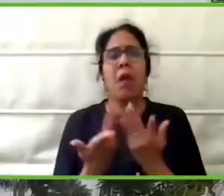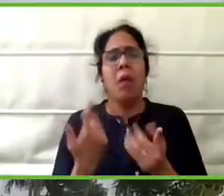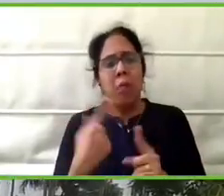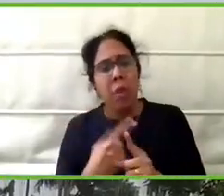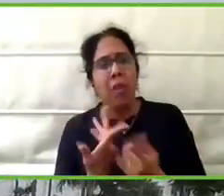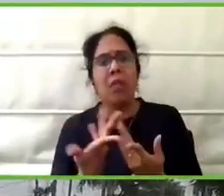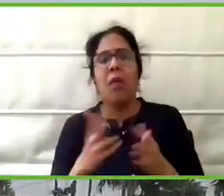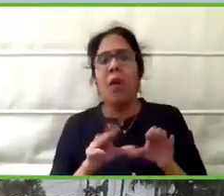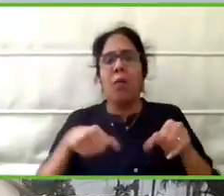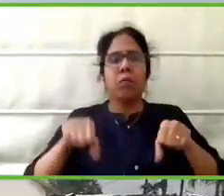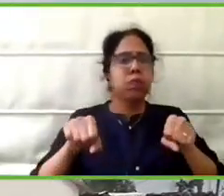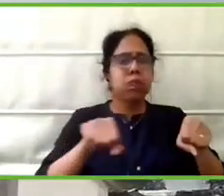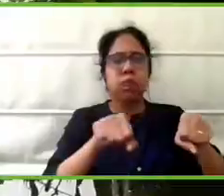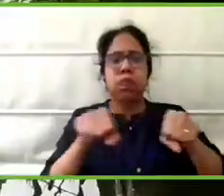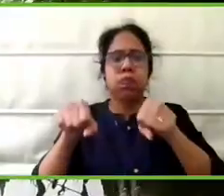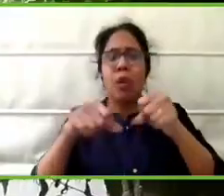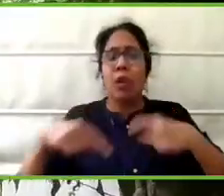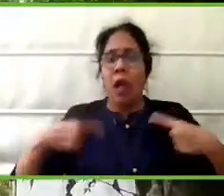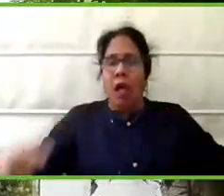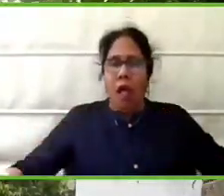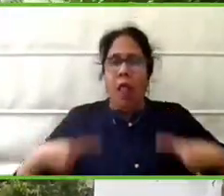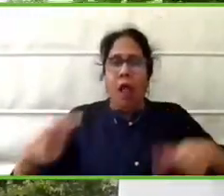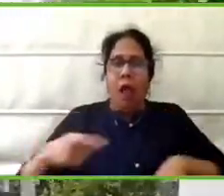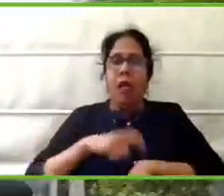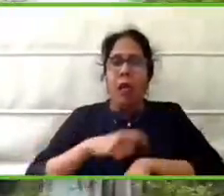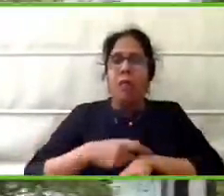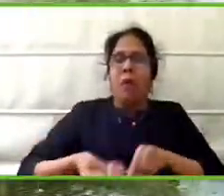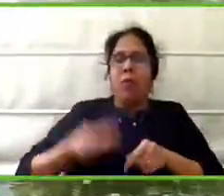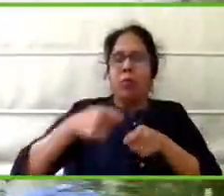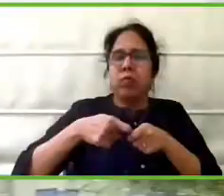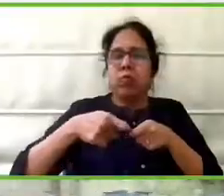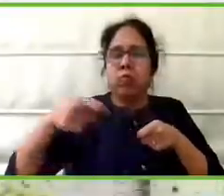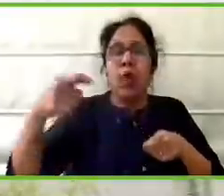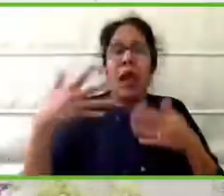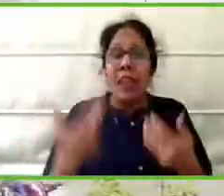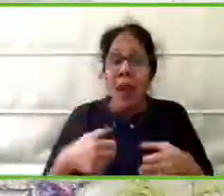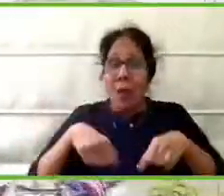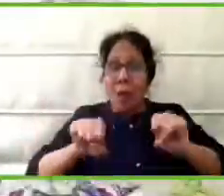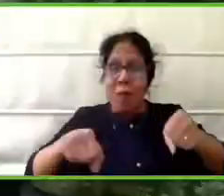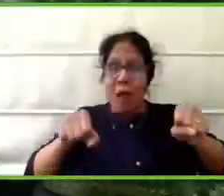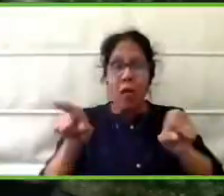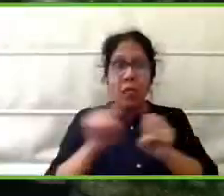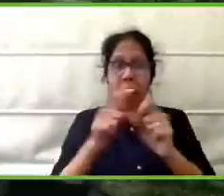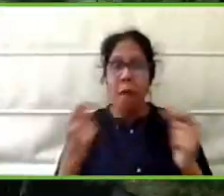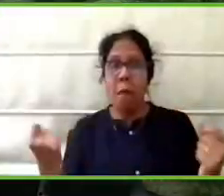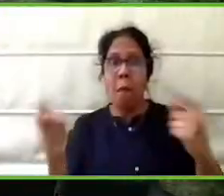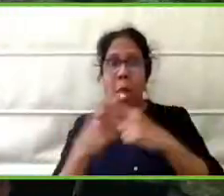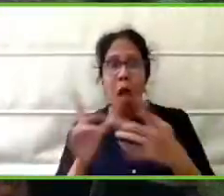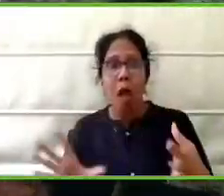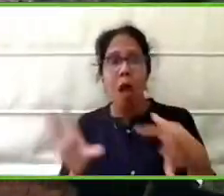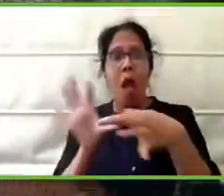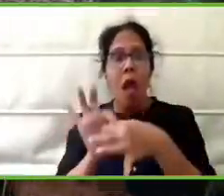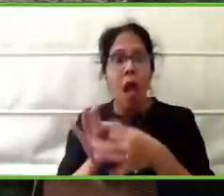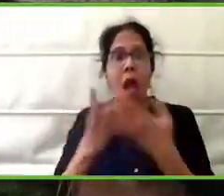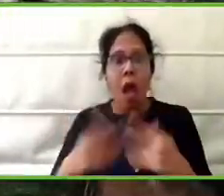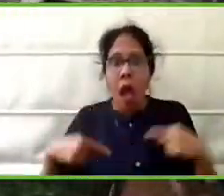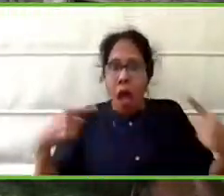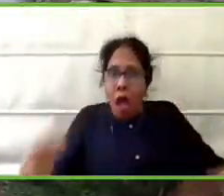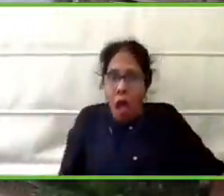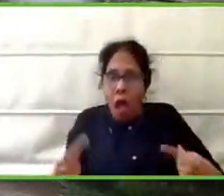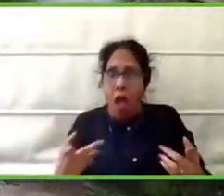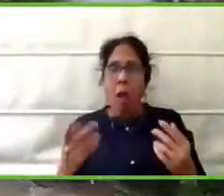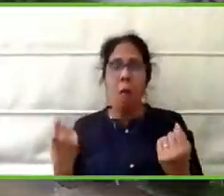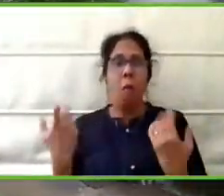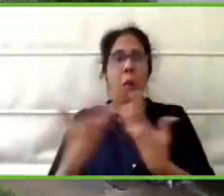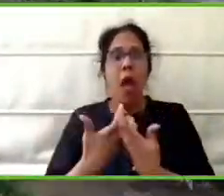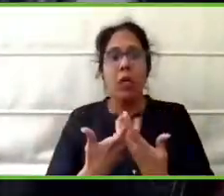we can easily go out of go out the wheelchair. We